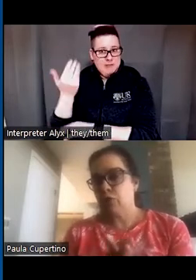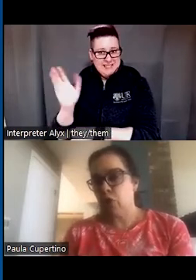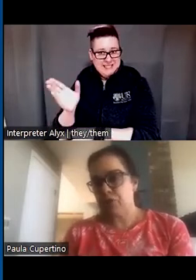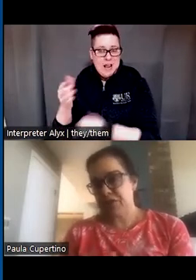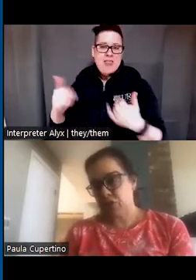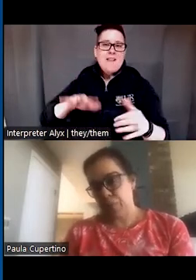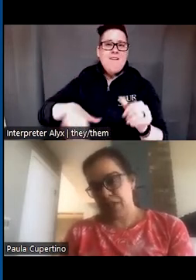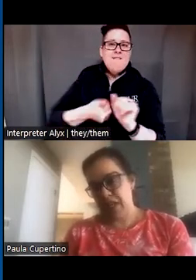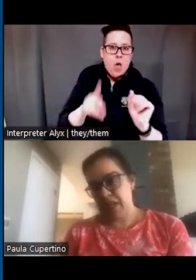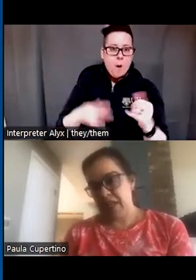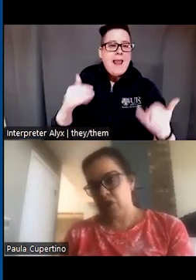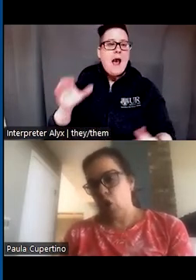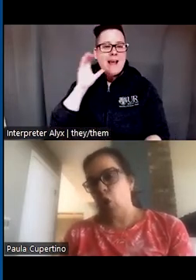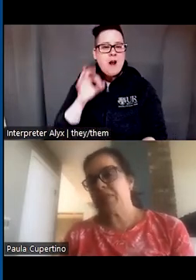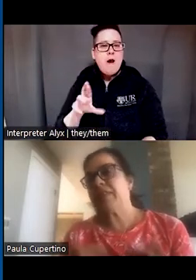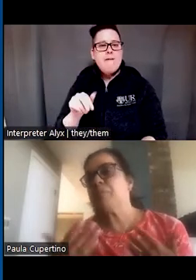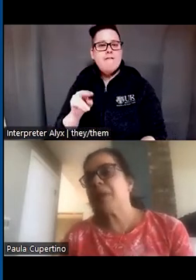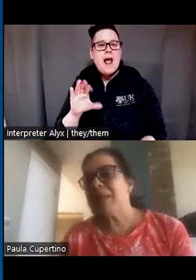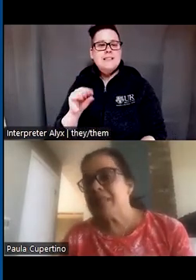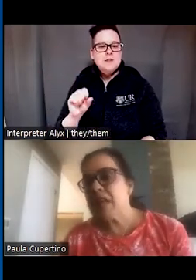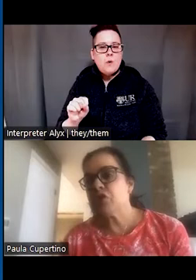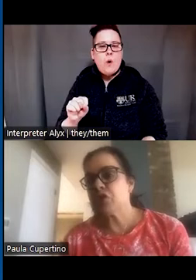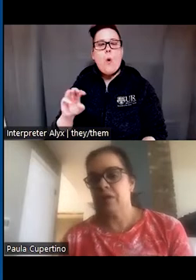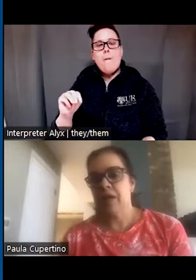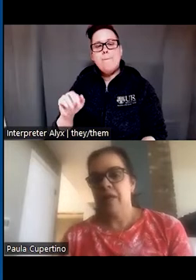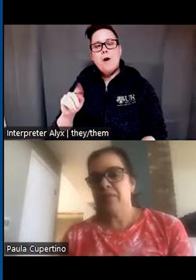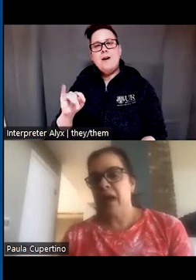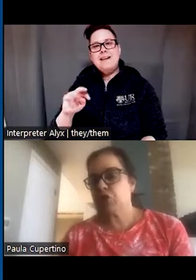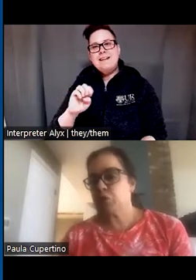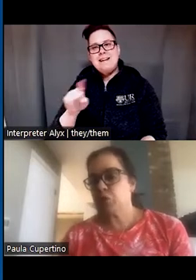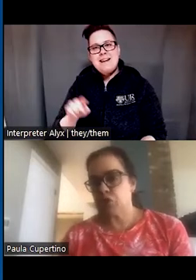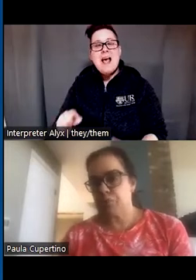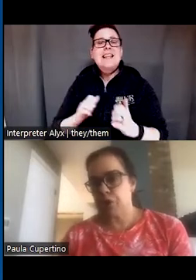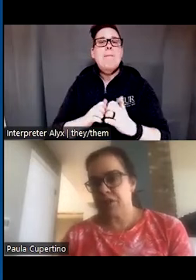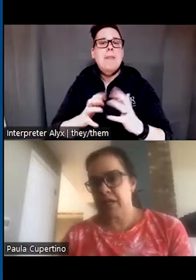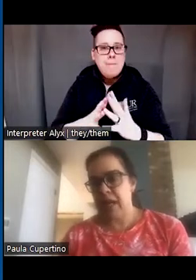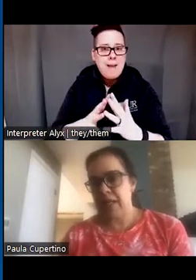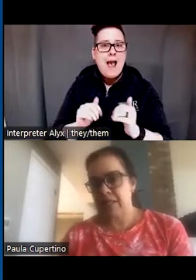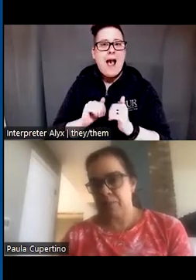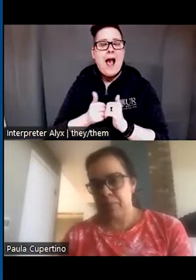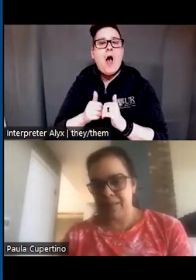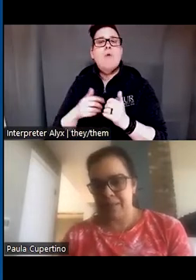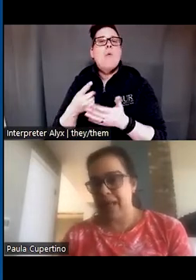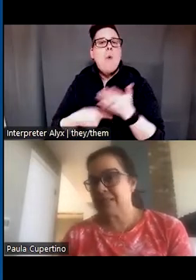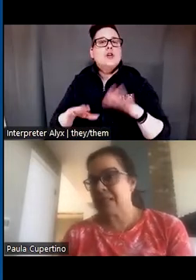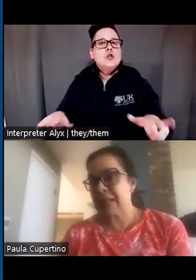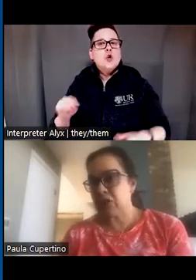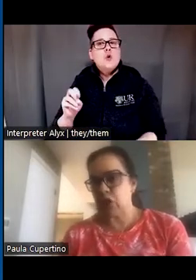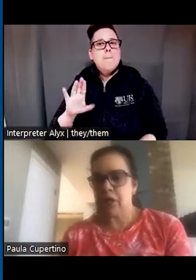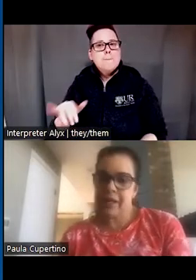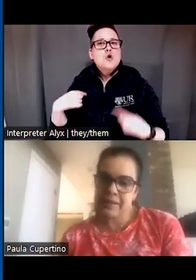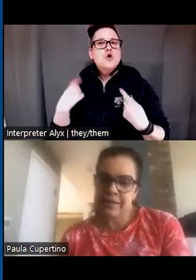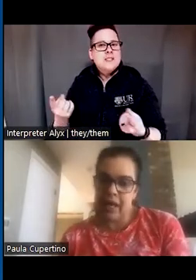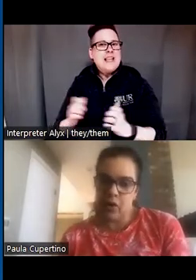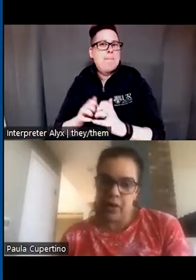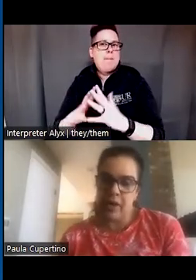from Francisco Martinez on the implementation that Children's Mercy has implemented as a leader